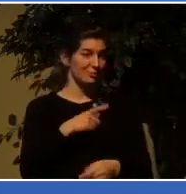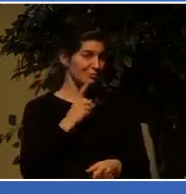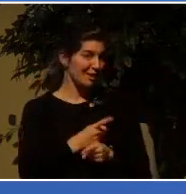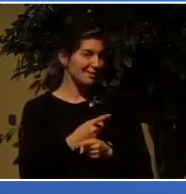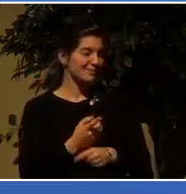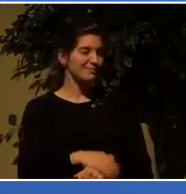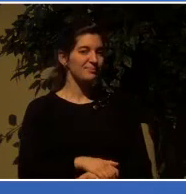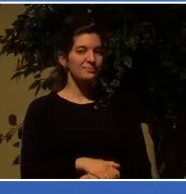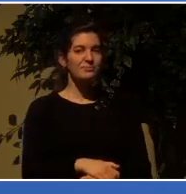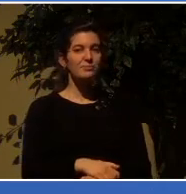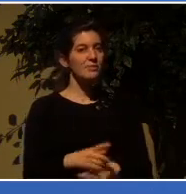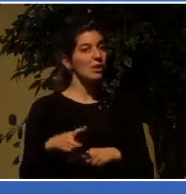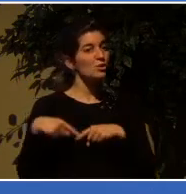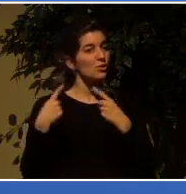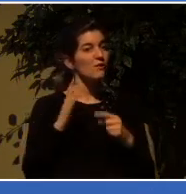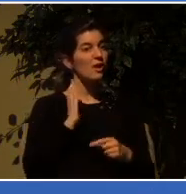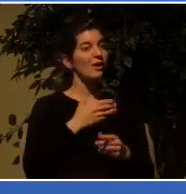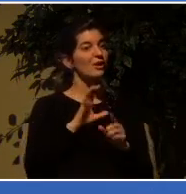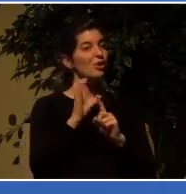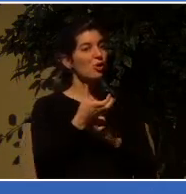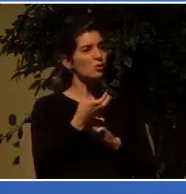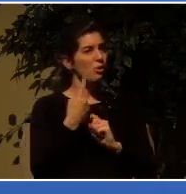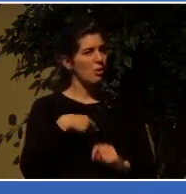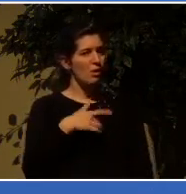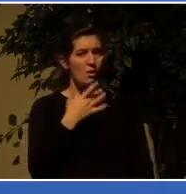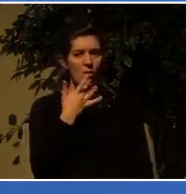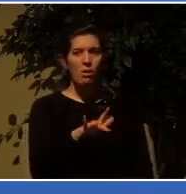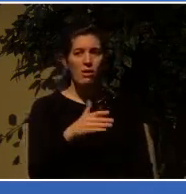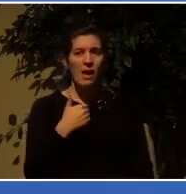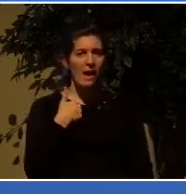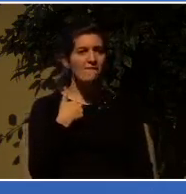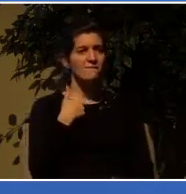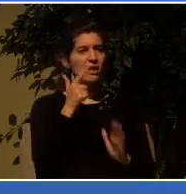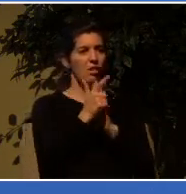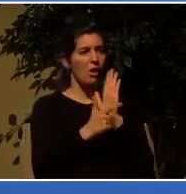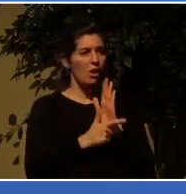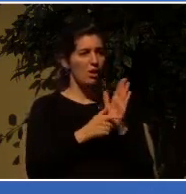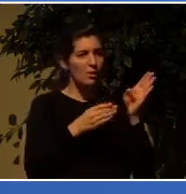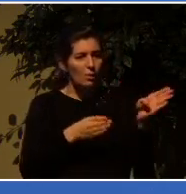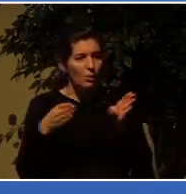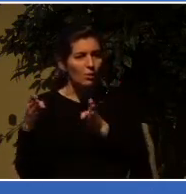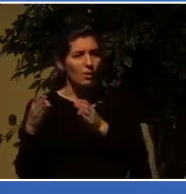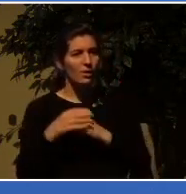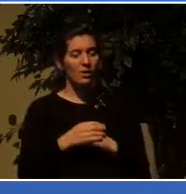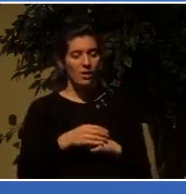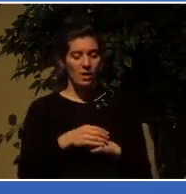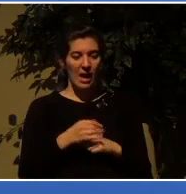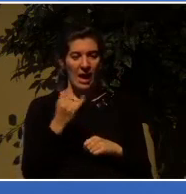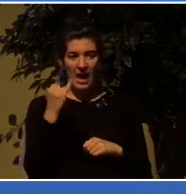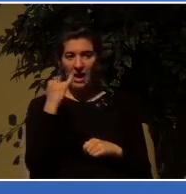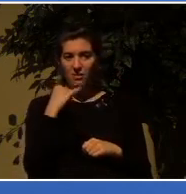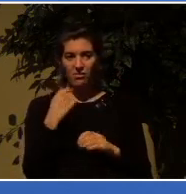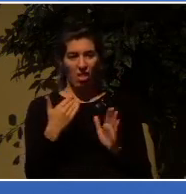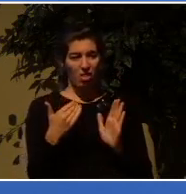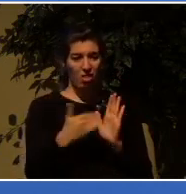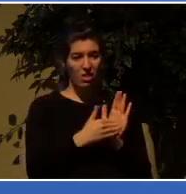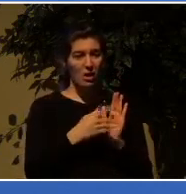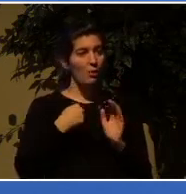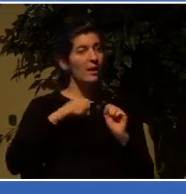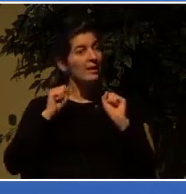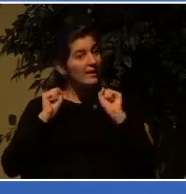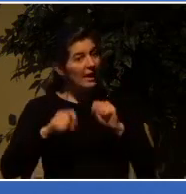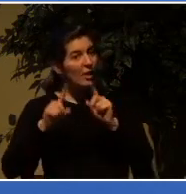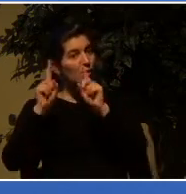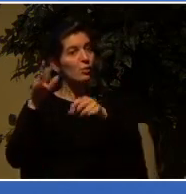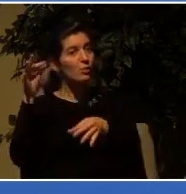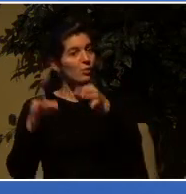we've had the benefit of law and order. And when we find ourselves aggrieved, we can go to courts and hopefully justice comes our way.